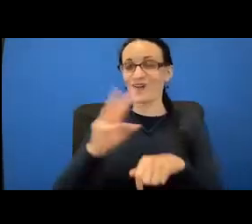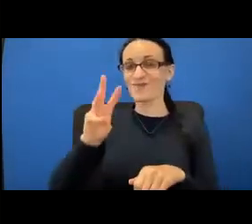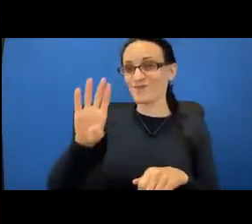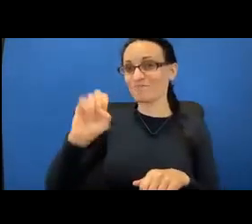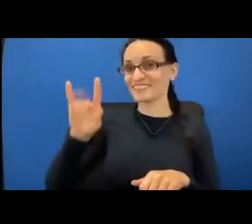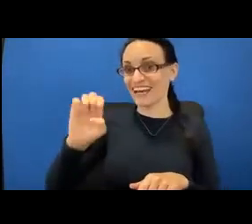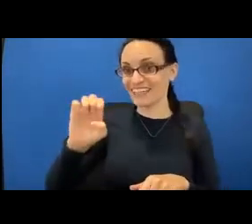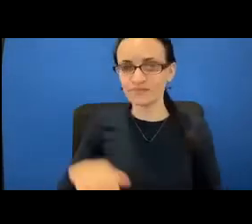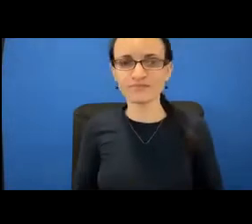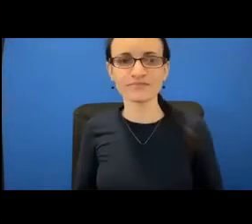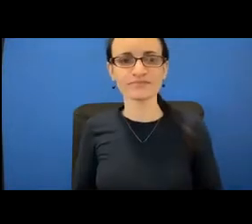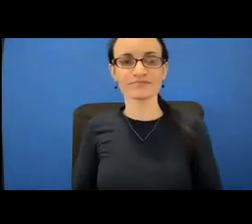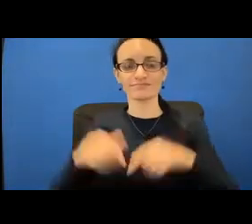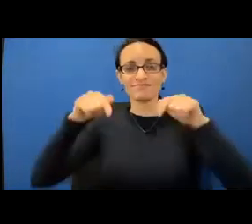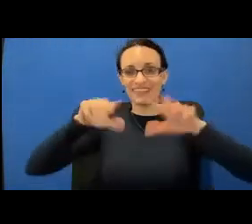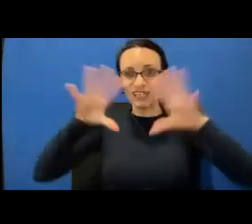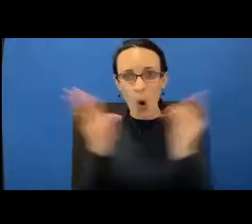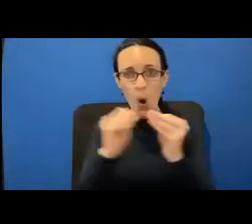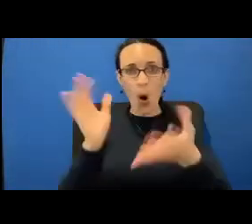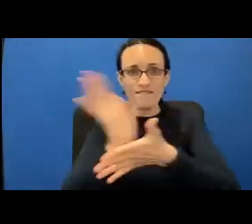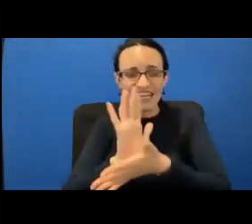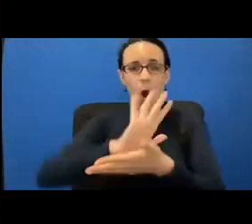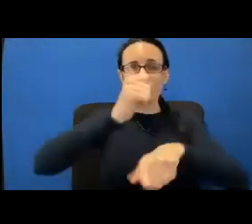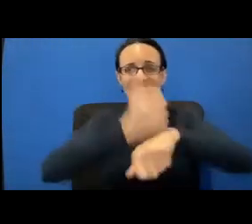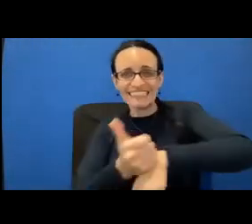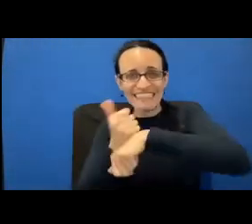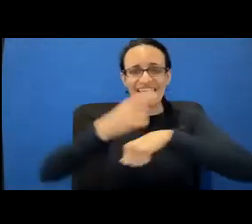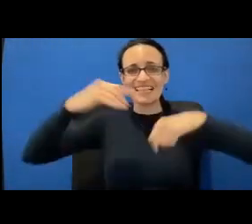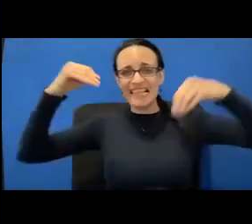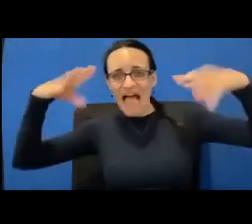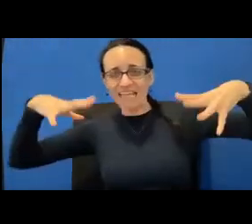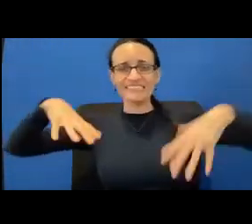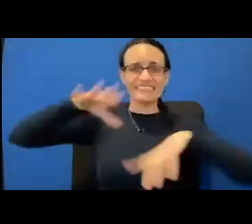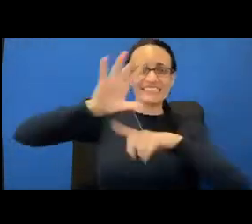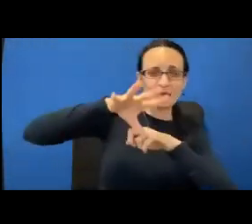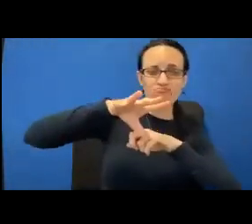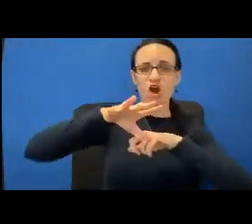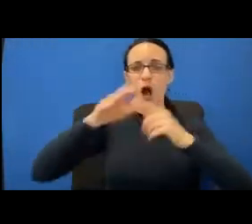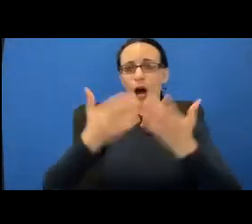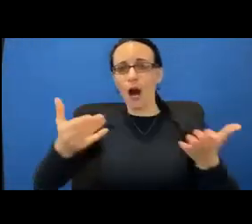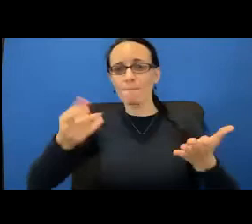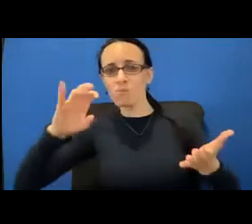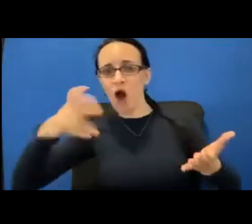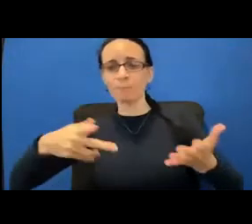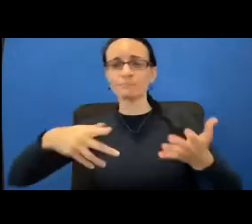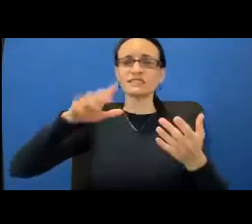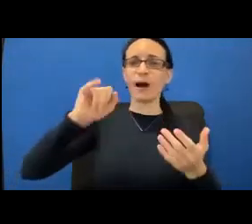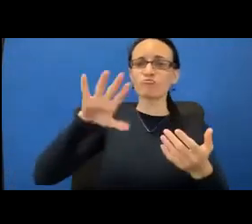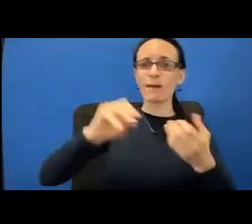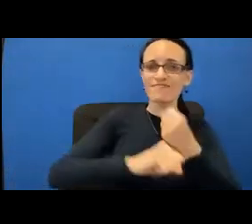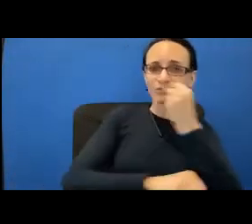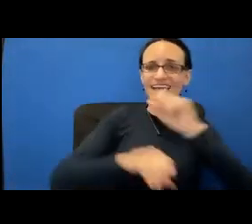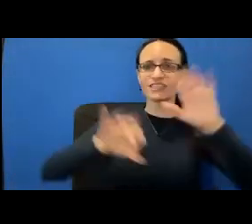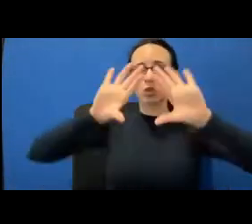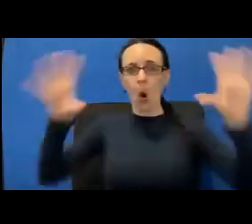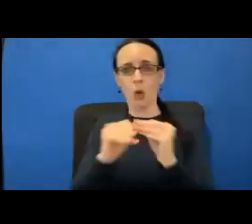This whole video, this set, these lights, the camera guy, the props, the Brem Foundation, this whole team have